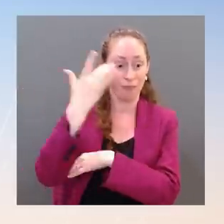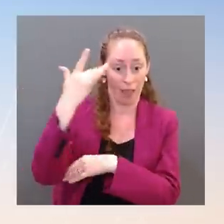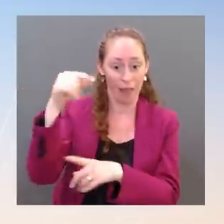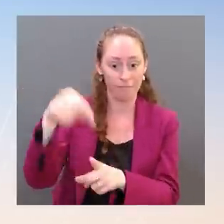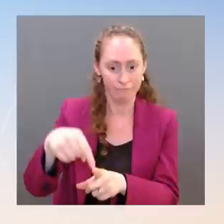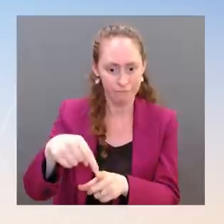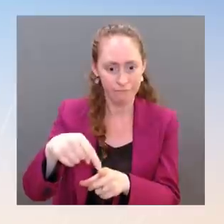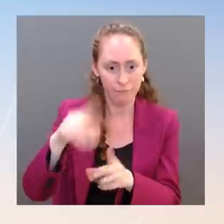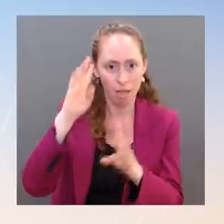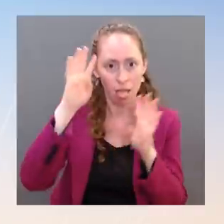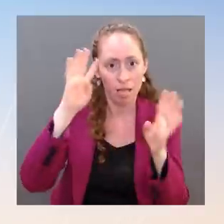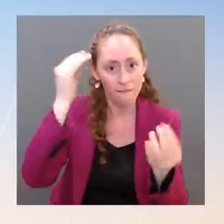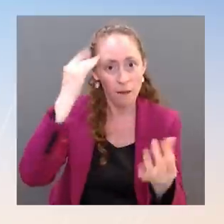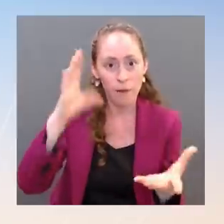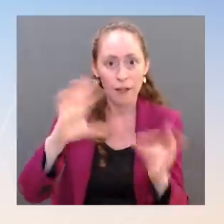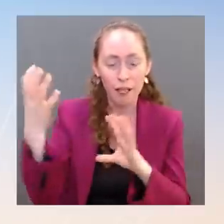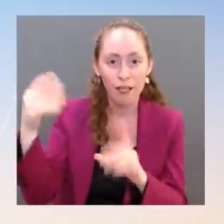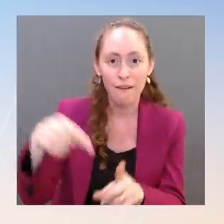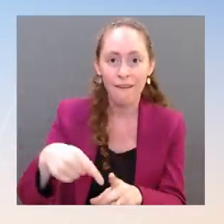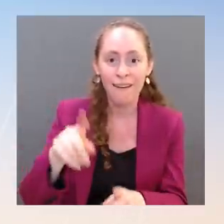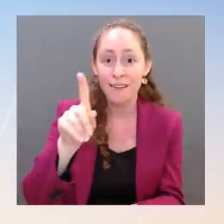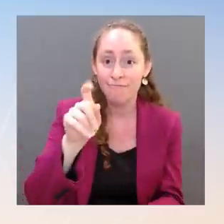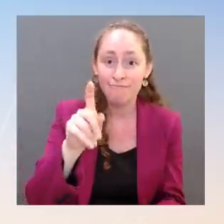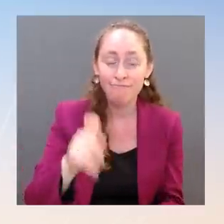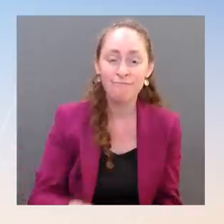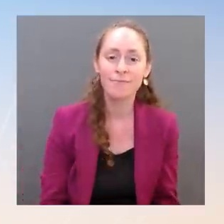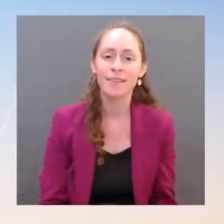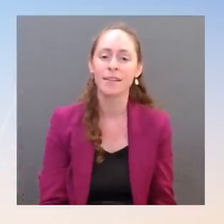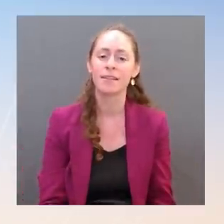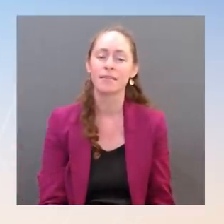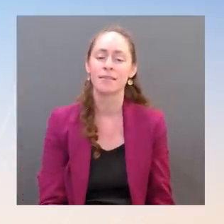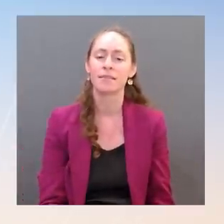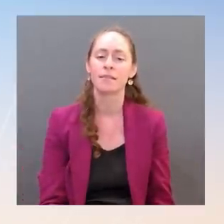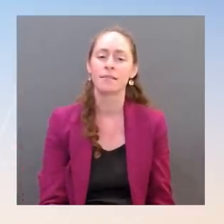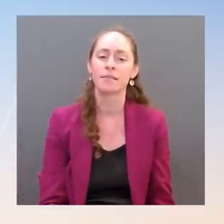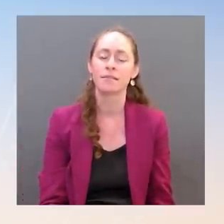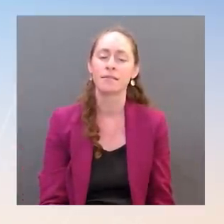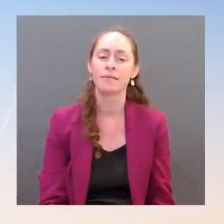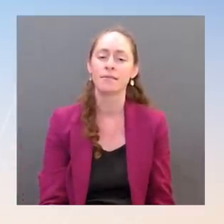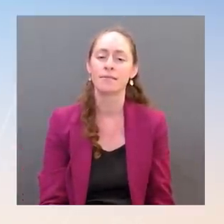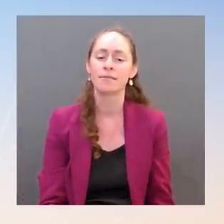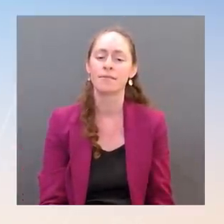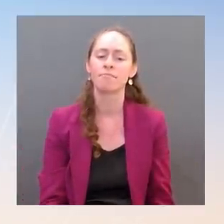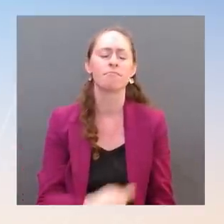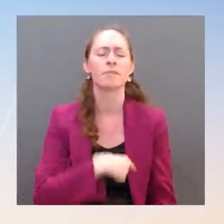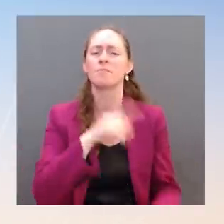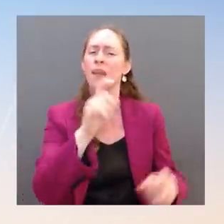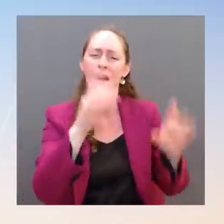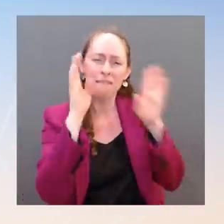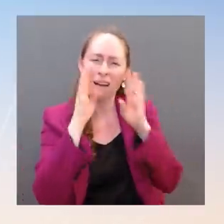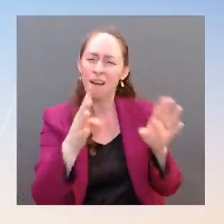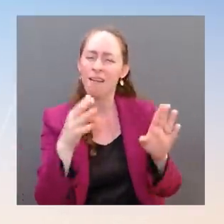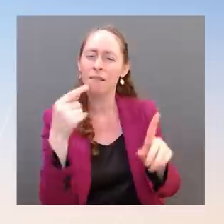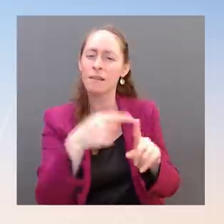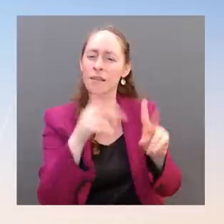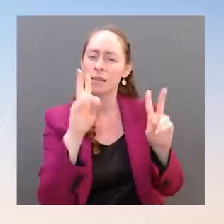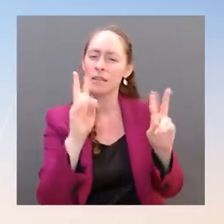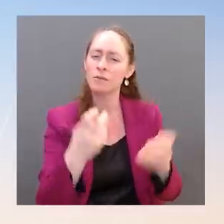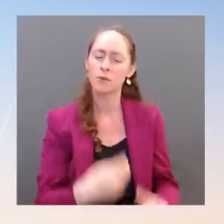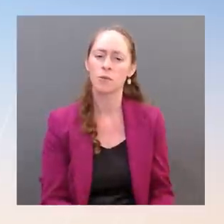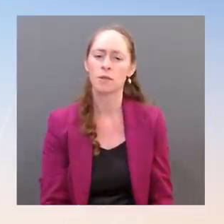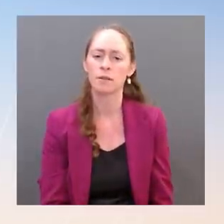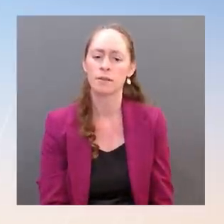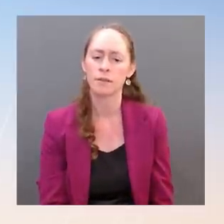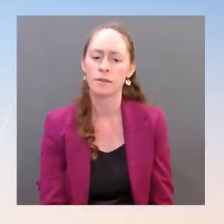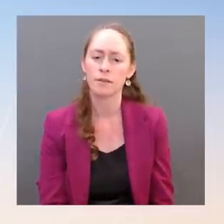did address what was happening across the country when it came to disinformation. And it's okay to wait now — 75 days? Ms. it's just going — it's going to pause. There's